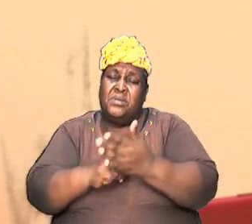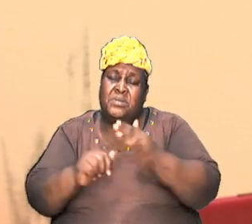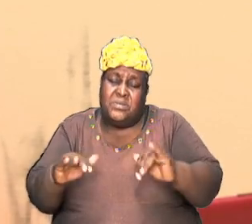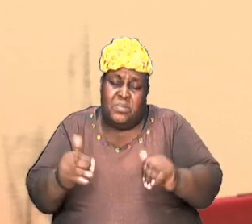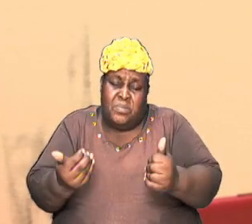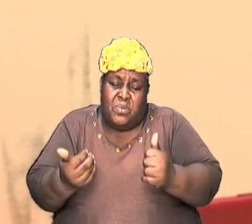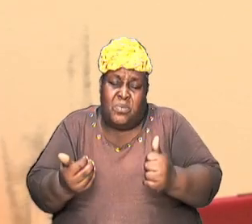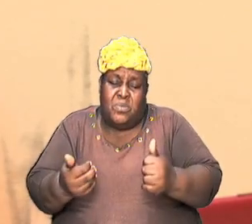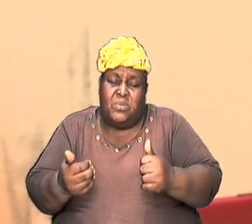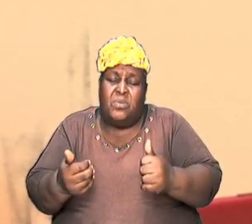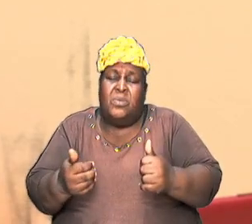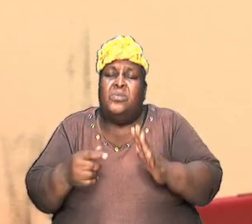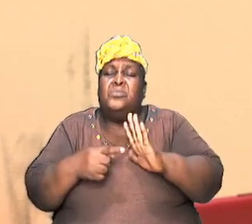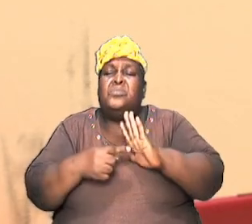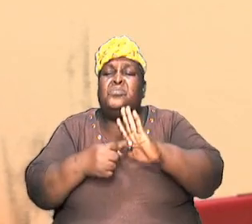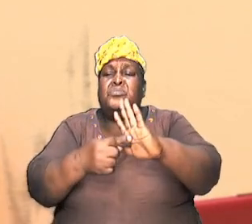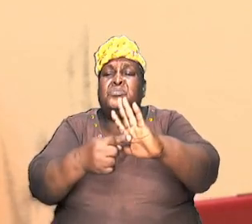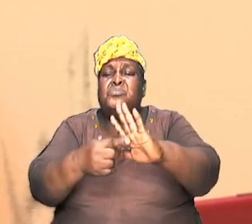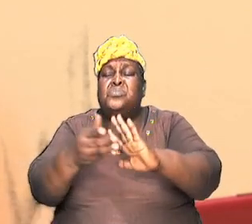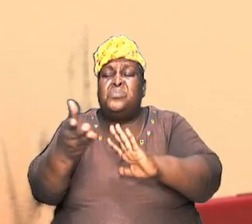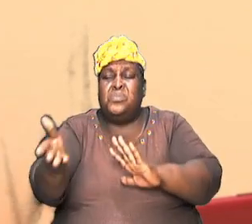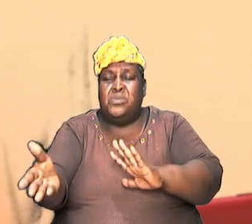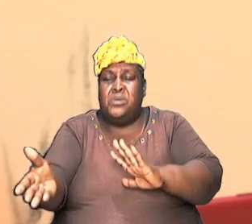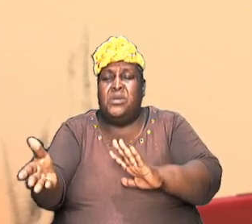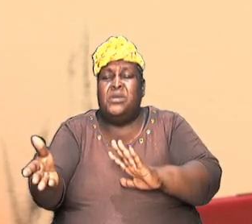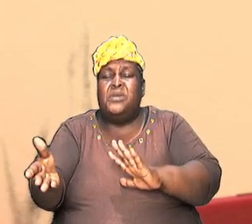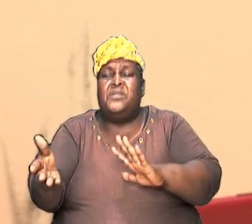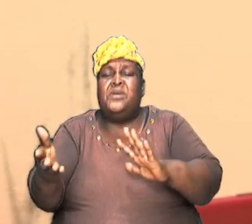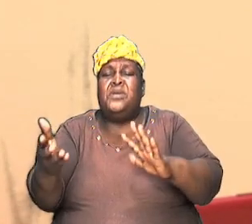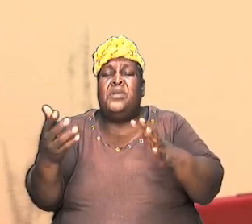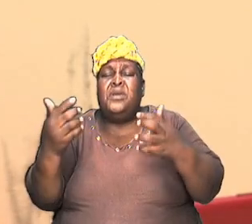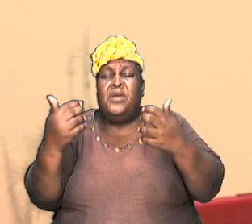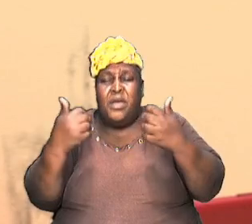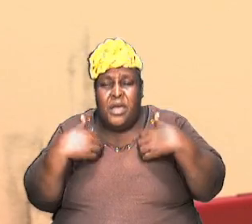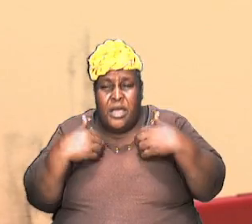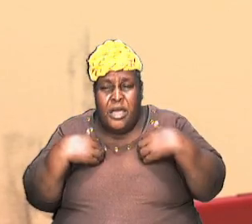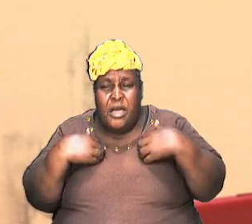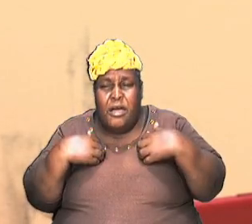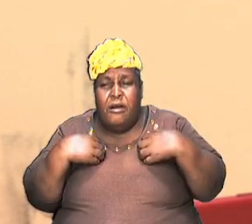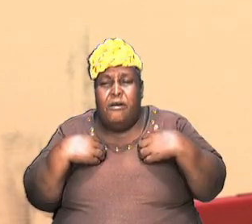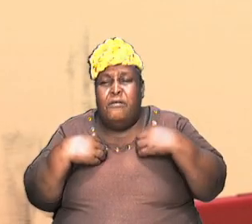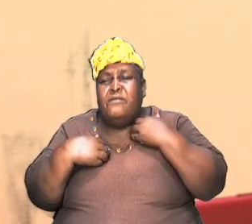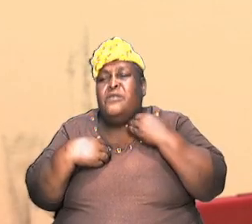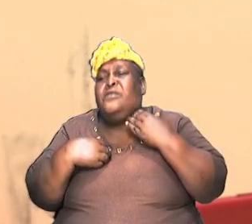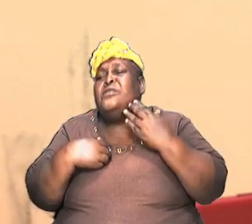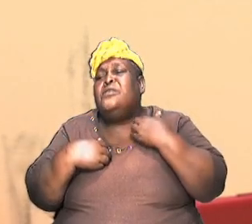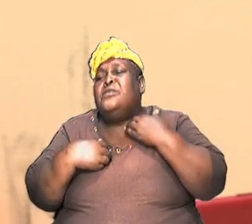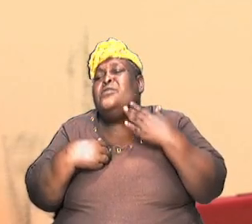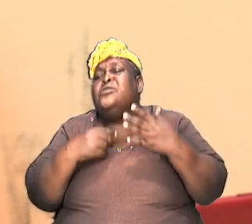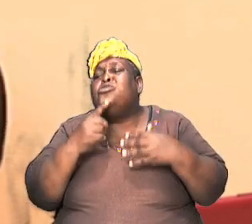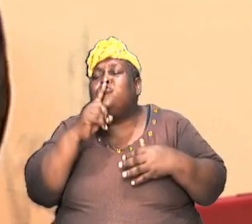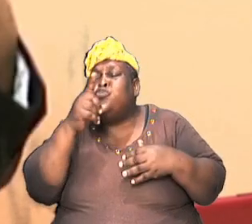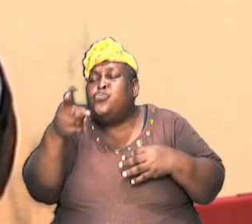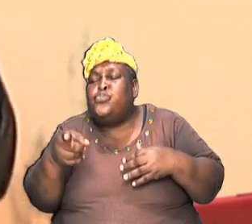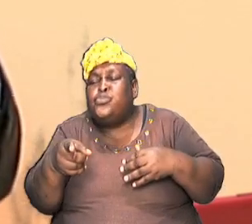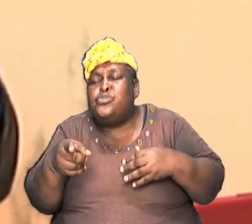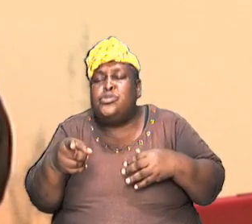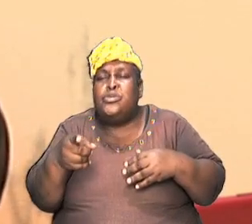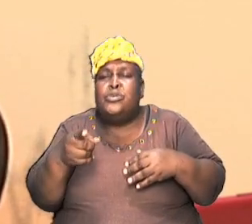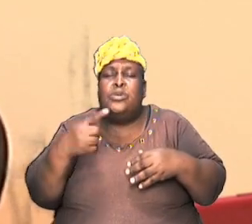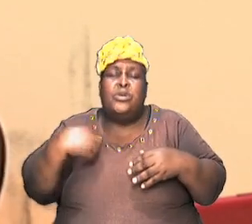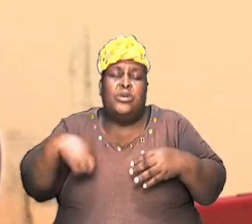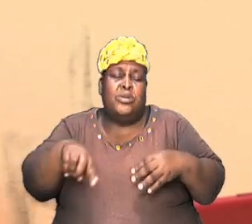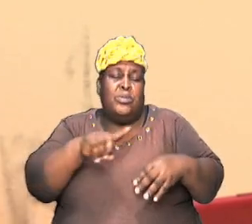to show that they have relevance and that we are not just weird people totally opposed